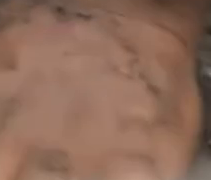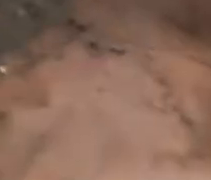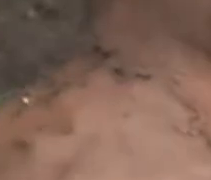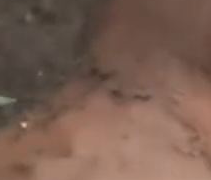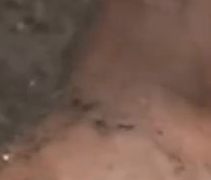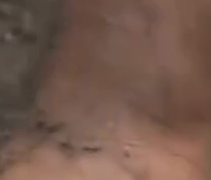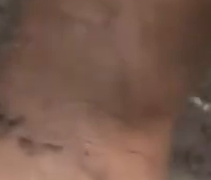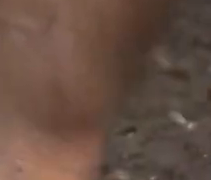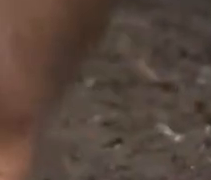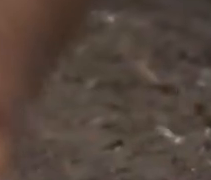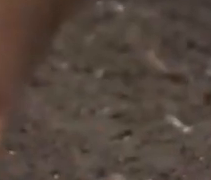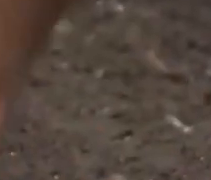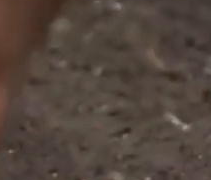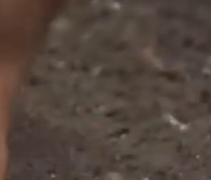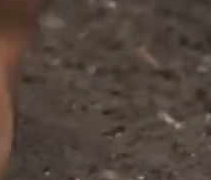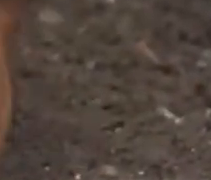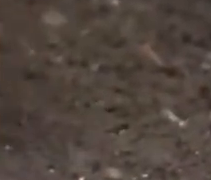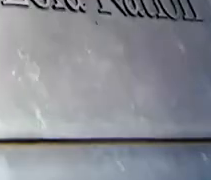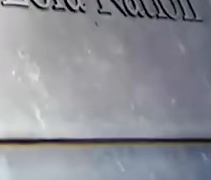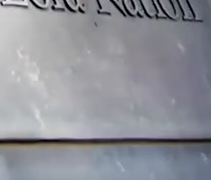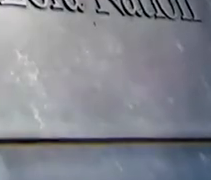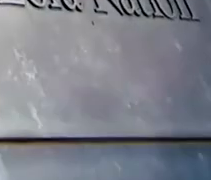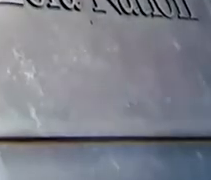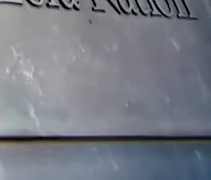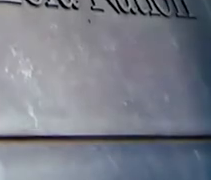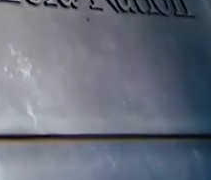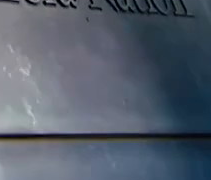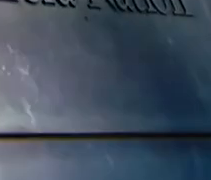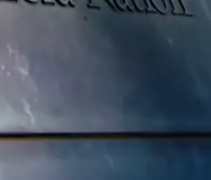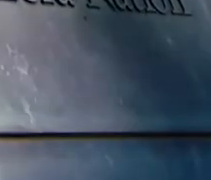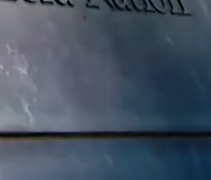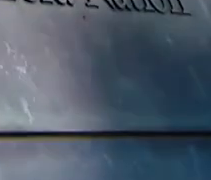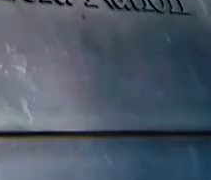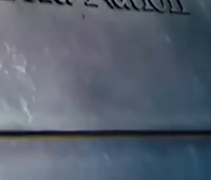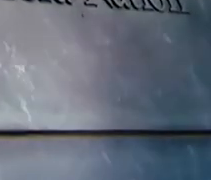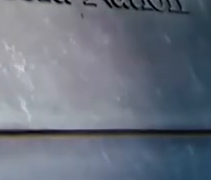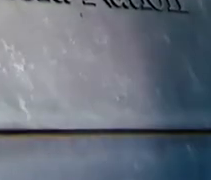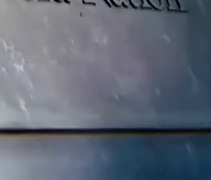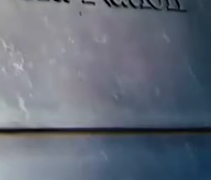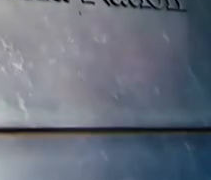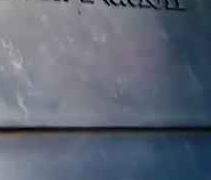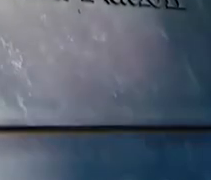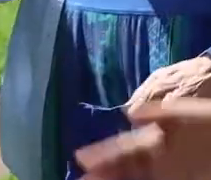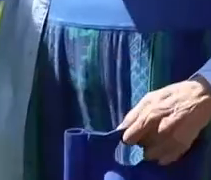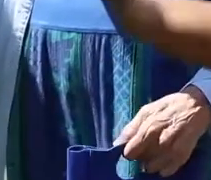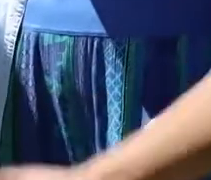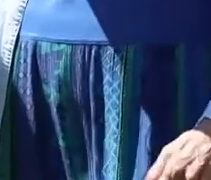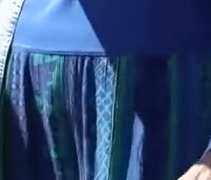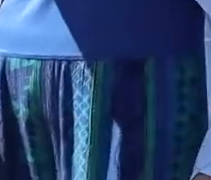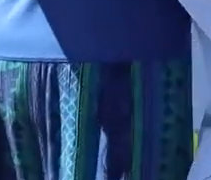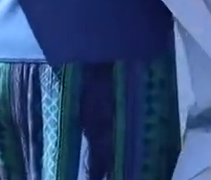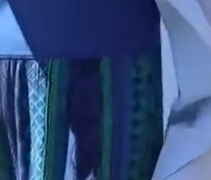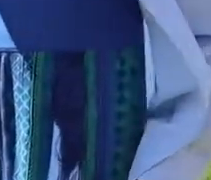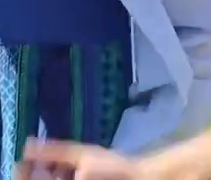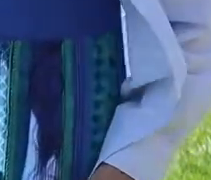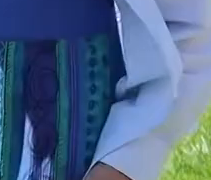nourished this land since the very beginning of time. For thousands of generations they've shared knowledge, they've exchanged learning